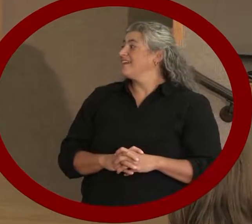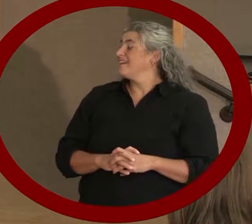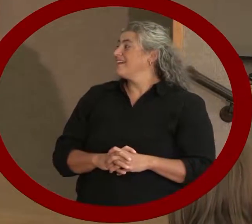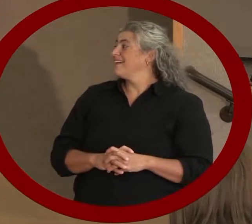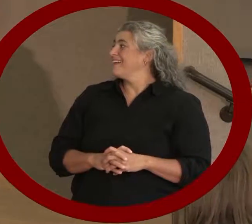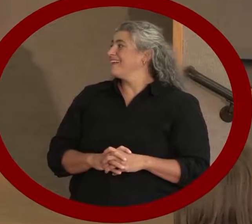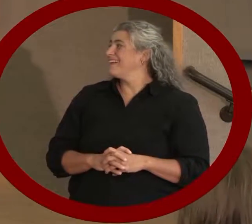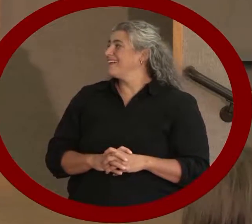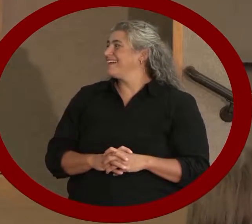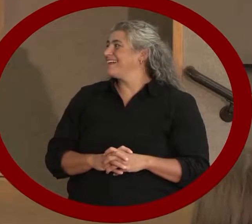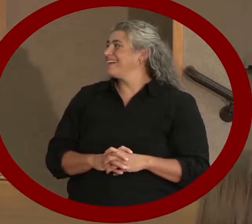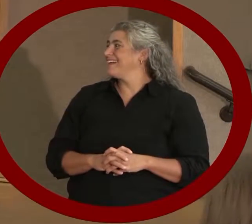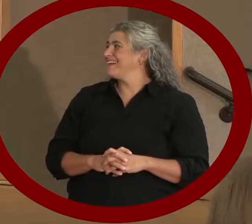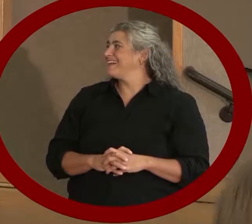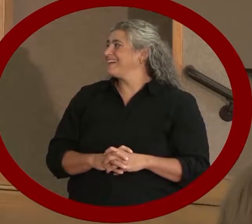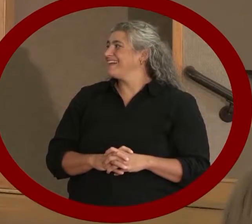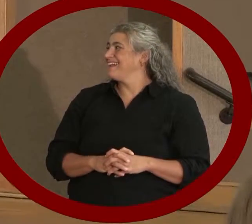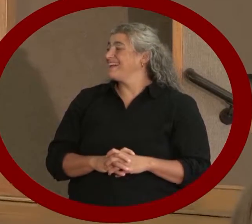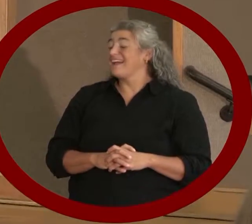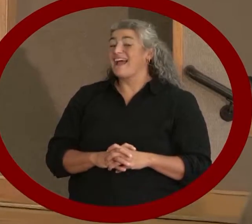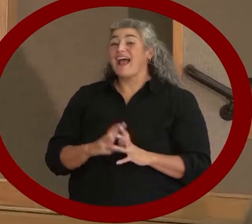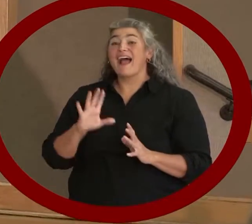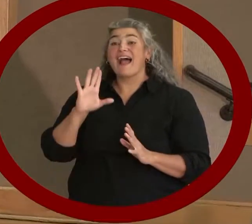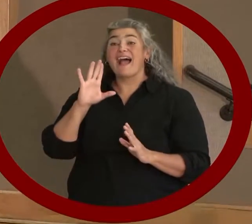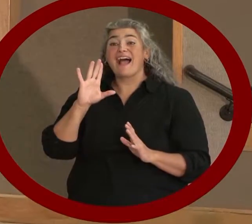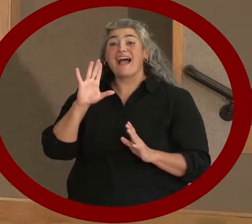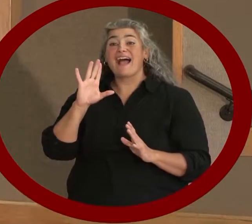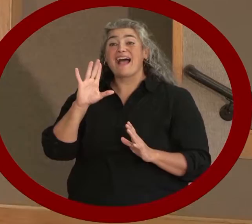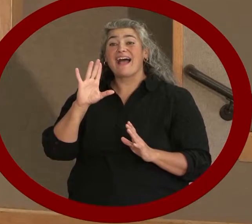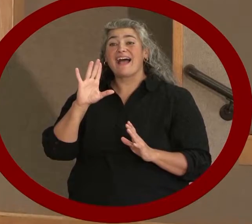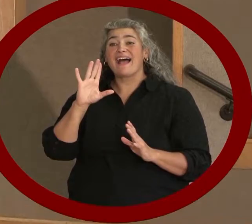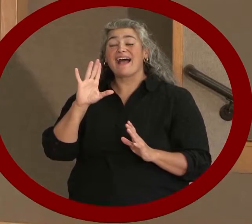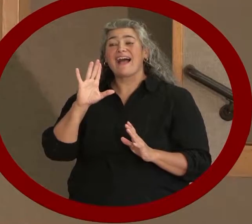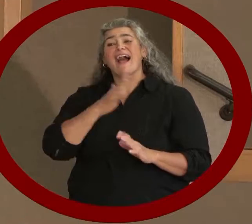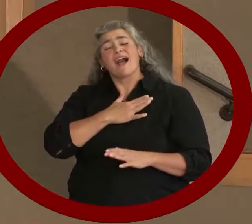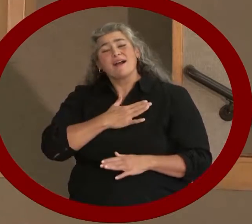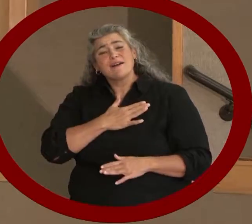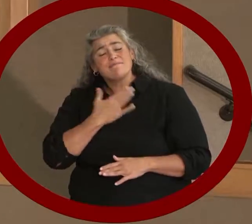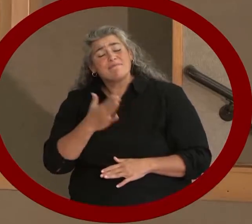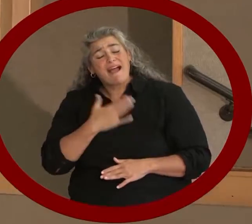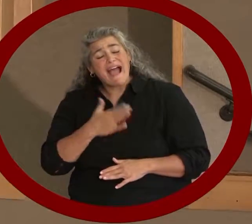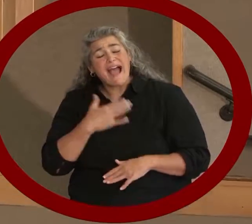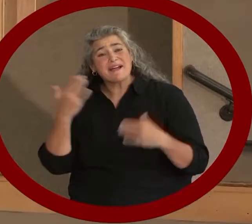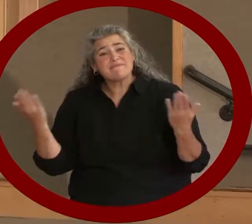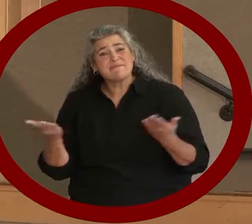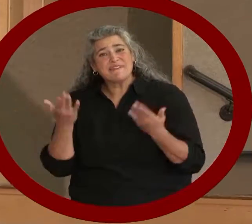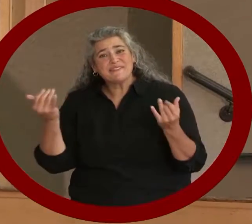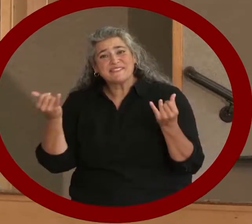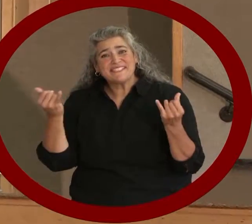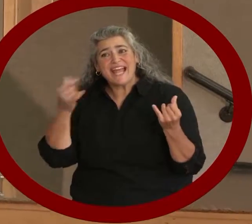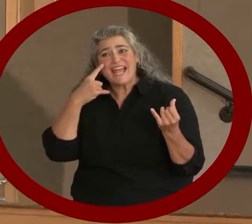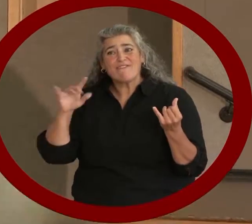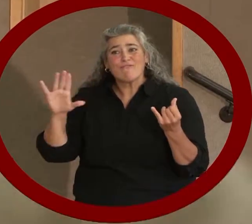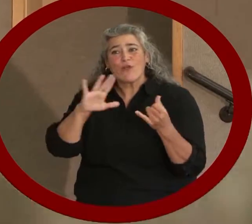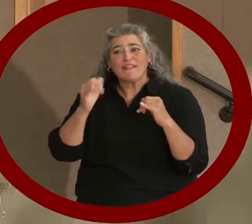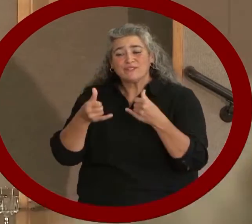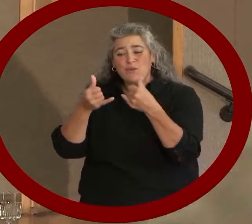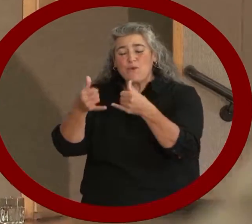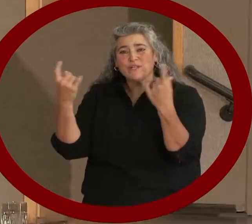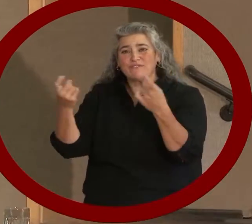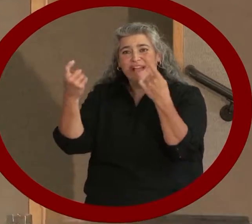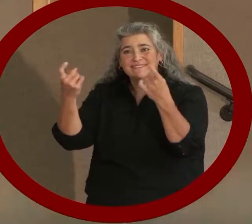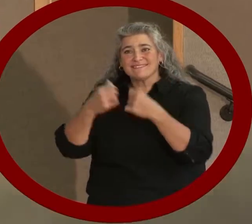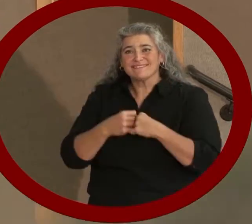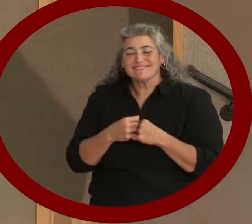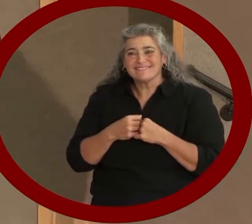I'm pleased to join you today for the Mayor's Awards event and to say a